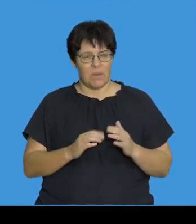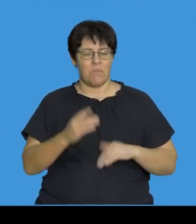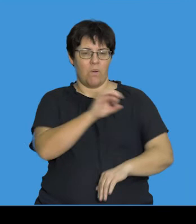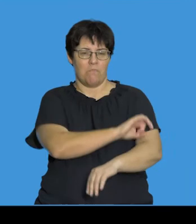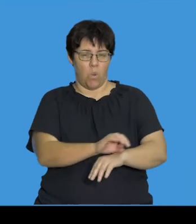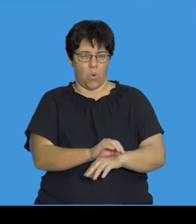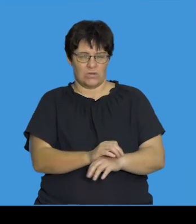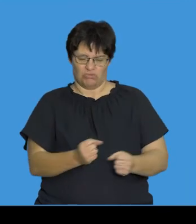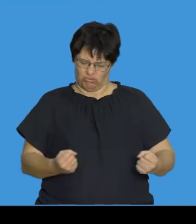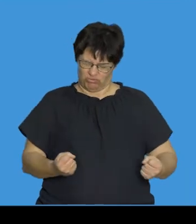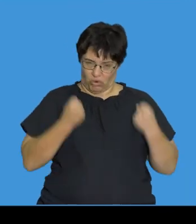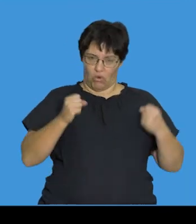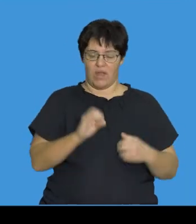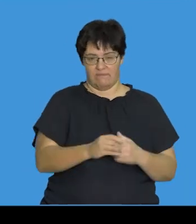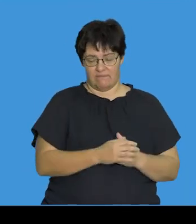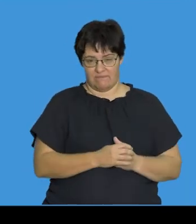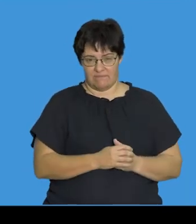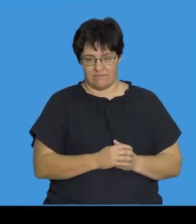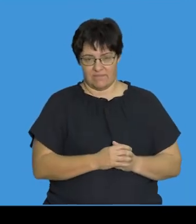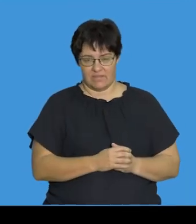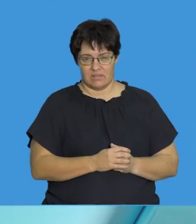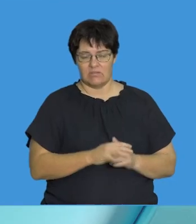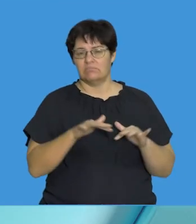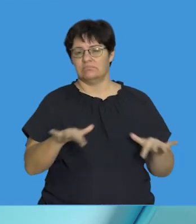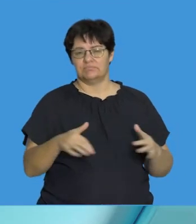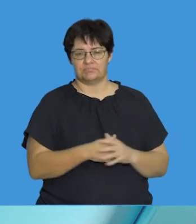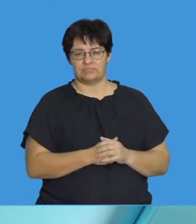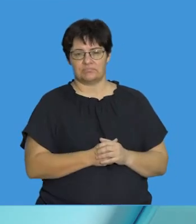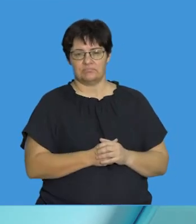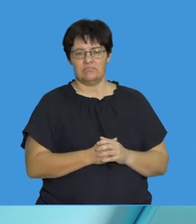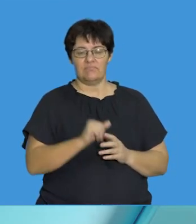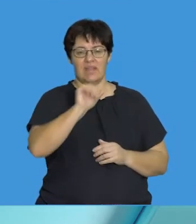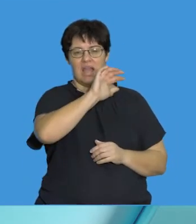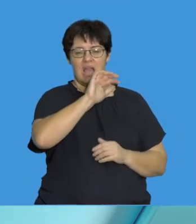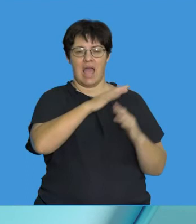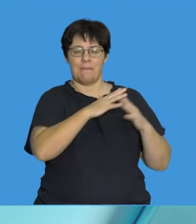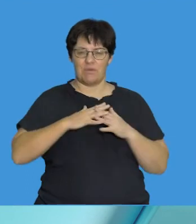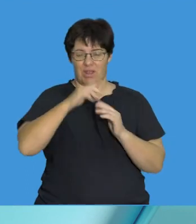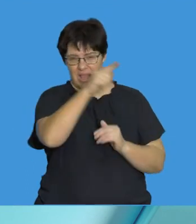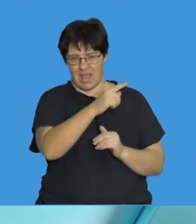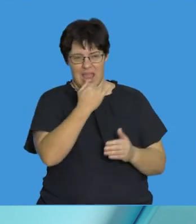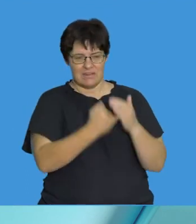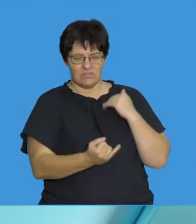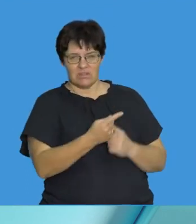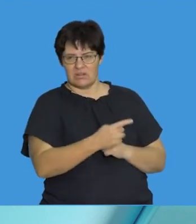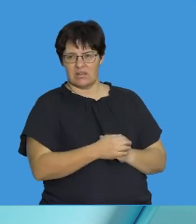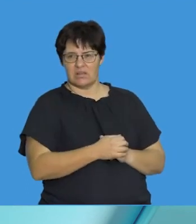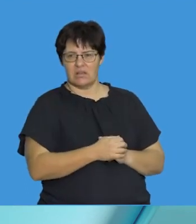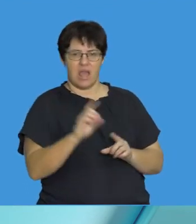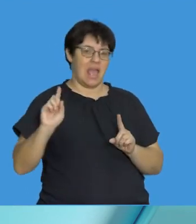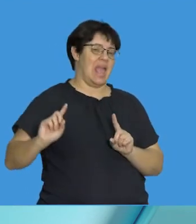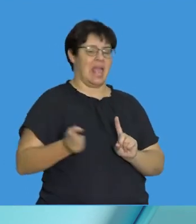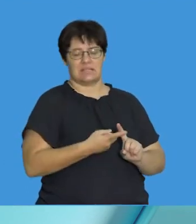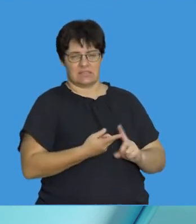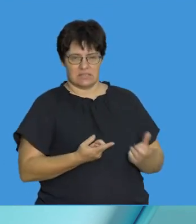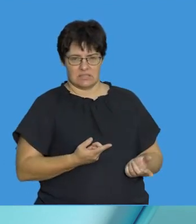increased bone density. So individuals in a population in America, an individual was met with an